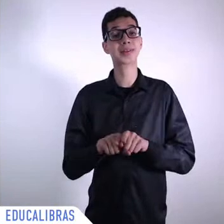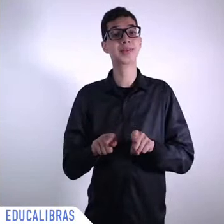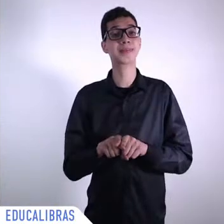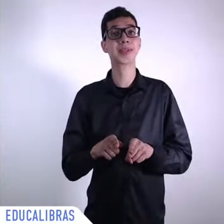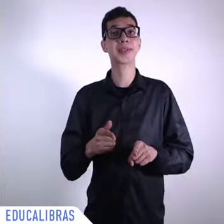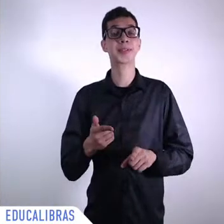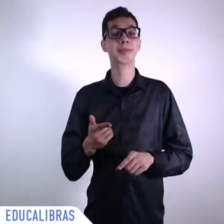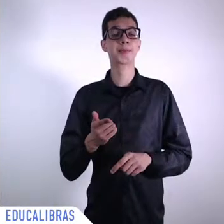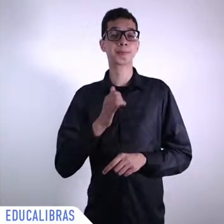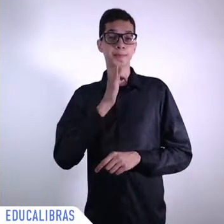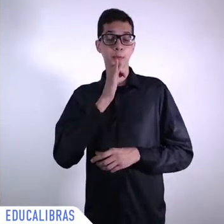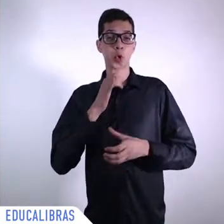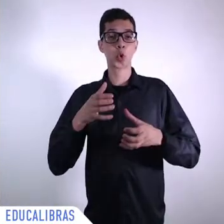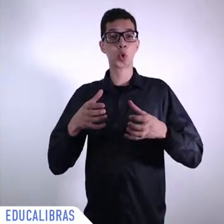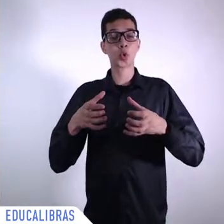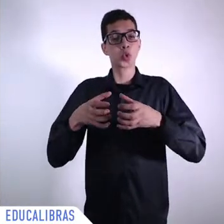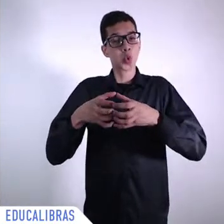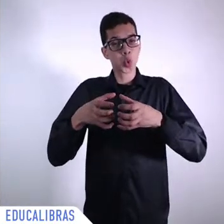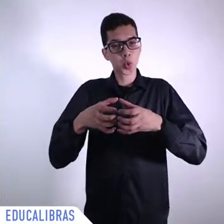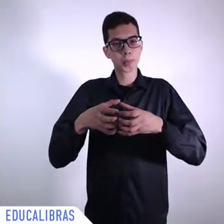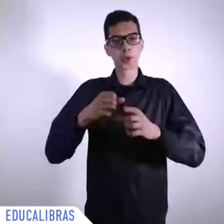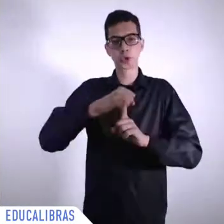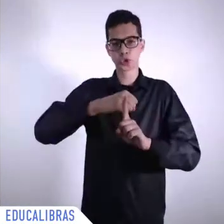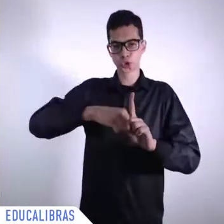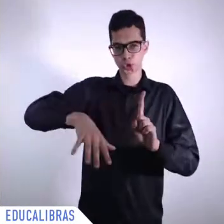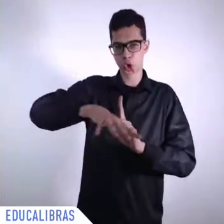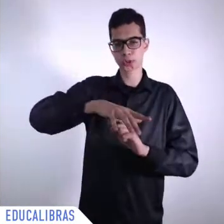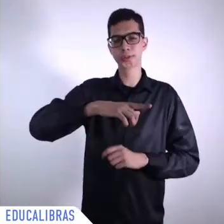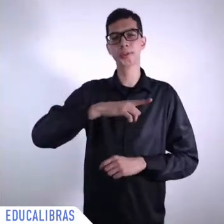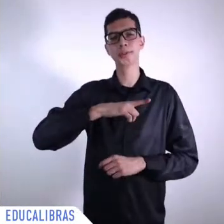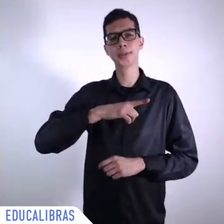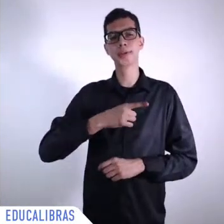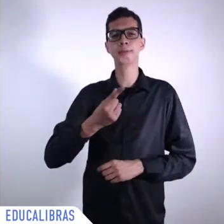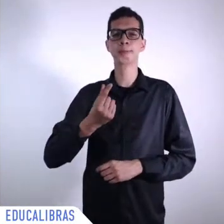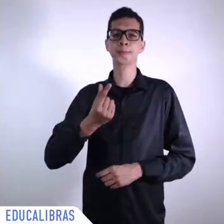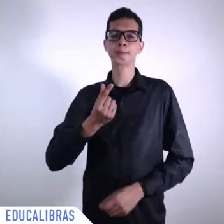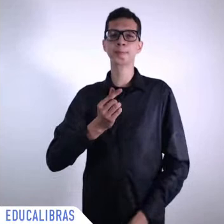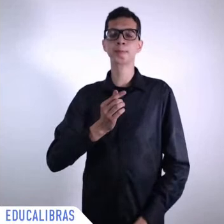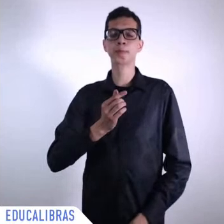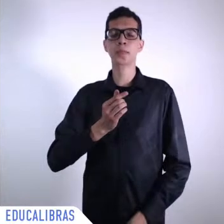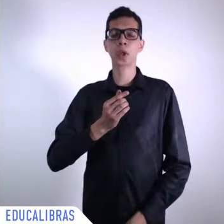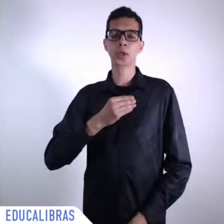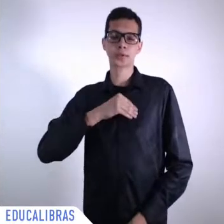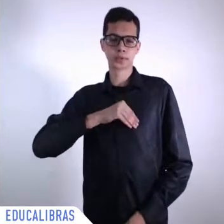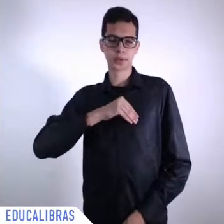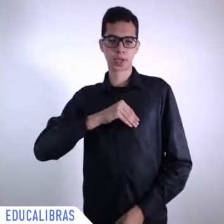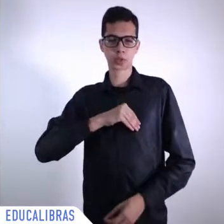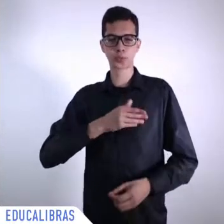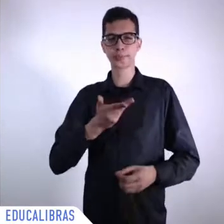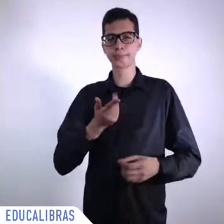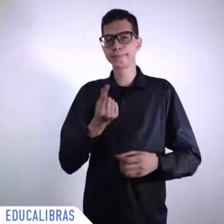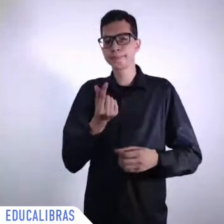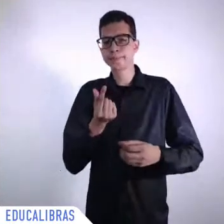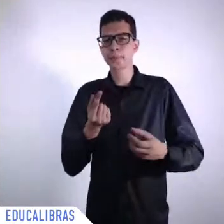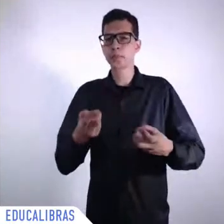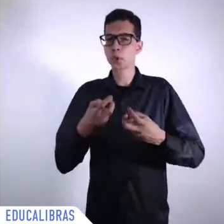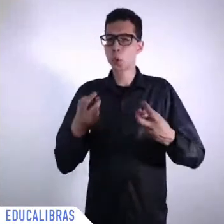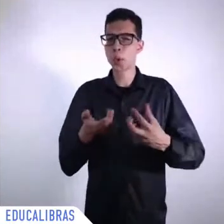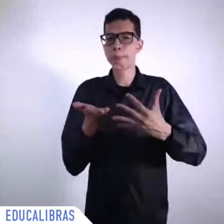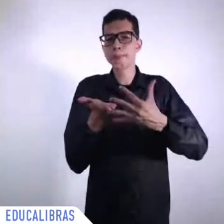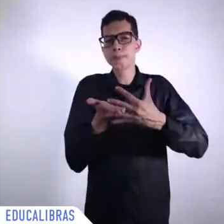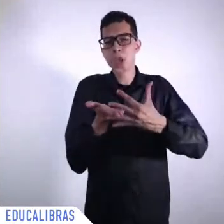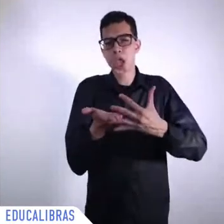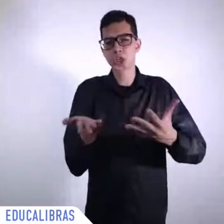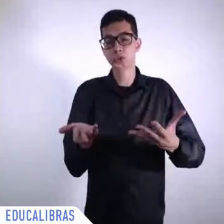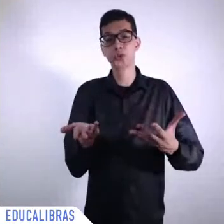need to consider the complexities because when you say like in the US you protect steel